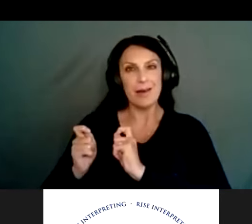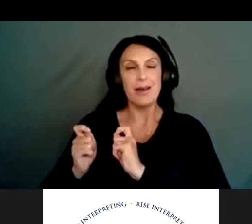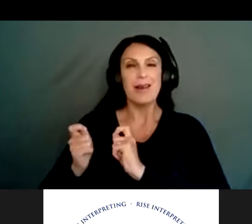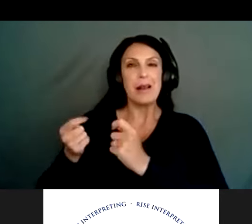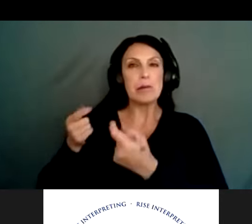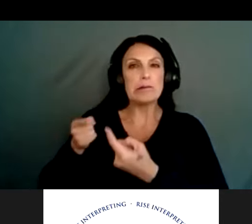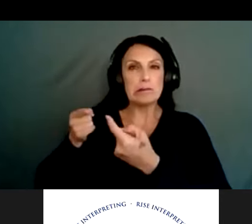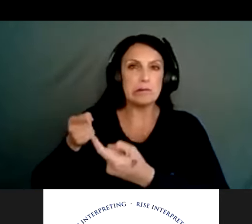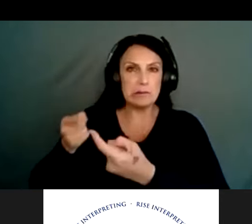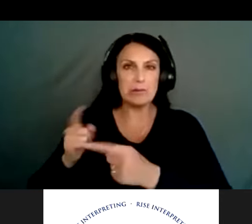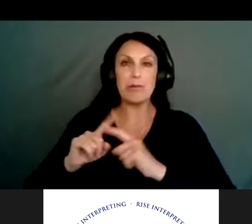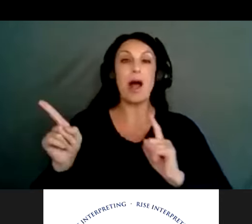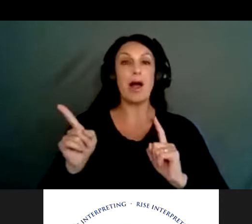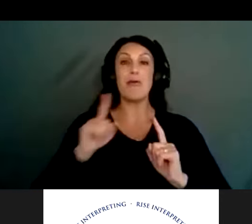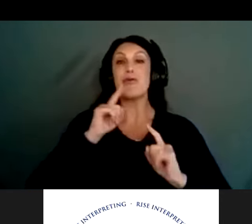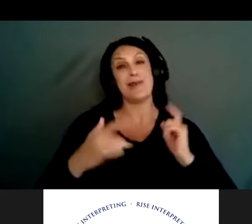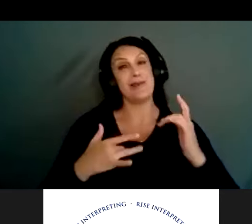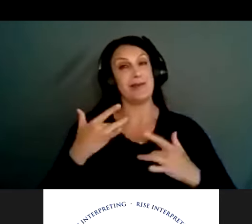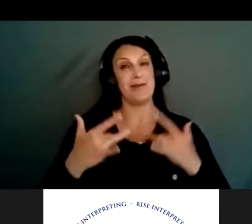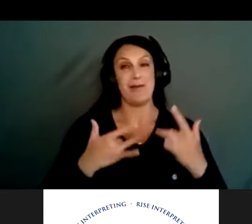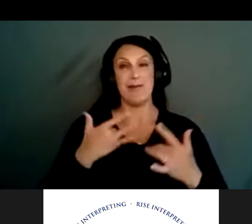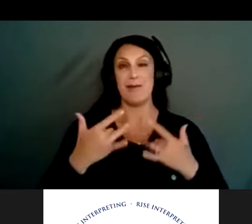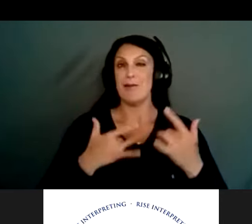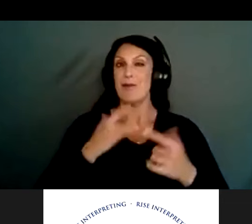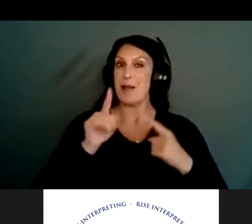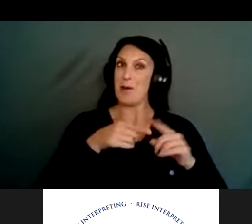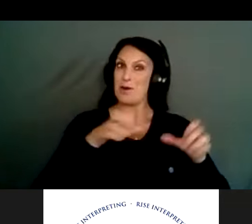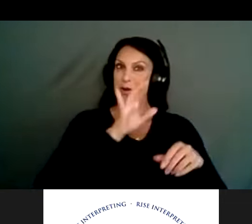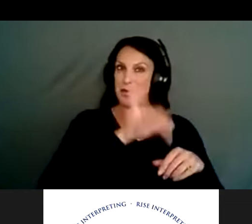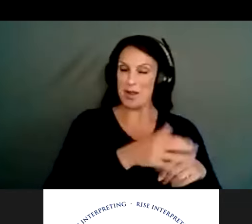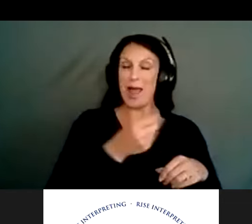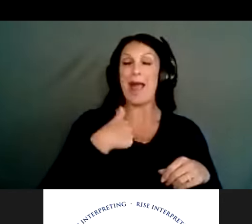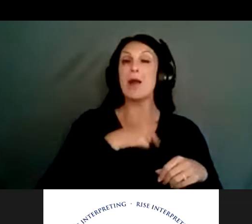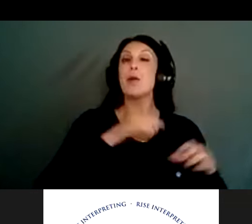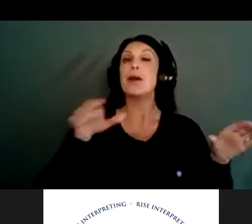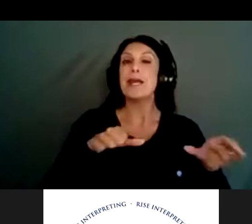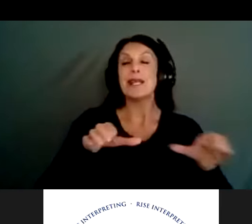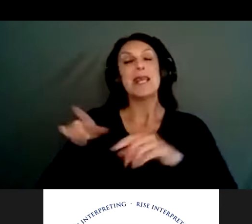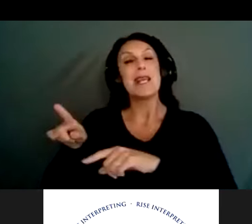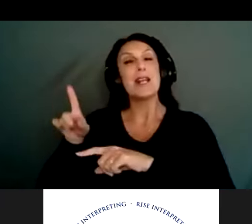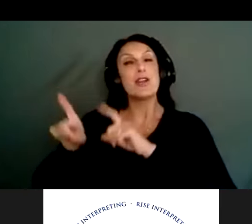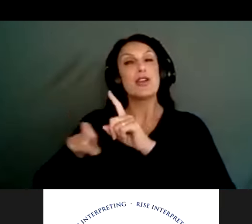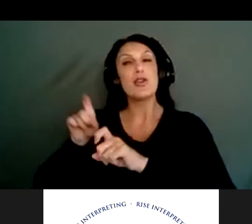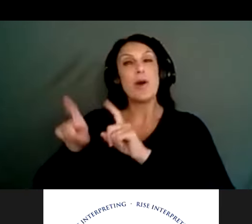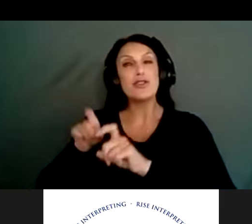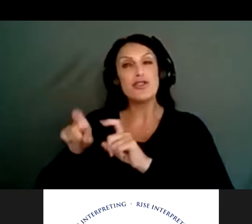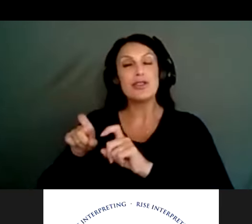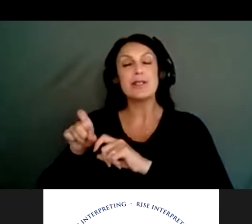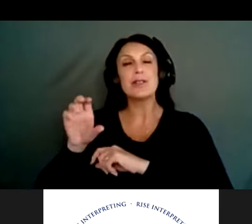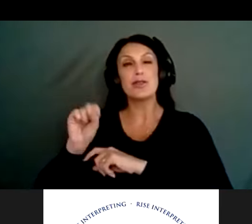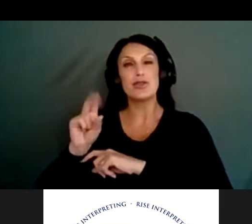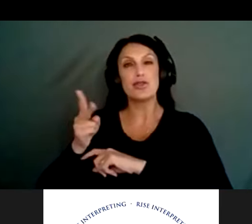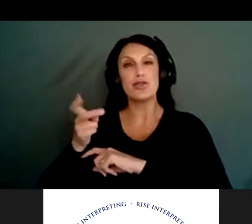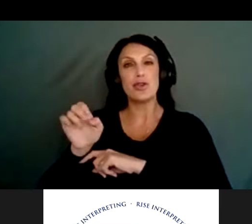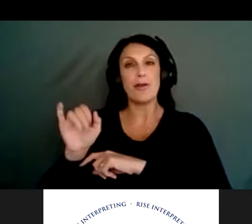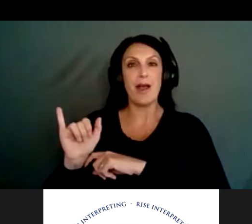us, but we're really excited about that. We're also did a survey for the older adults because we want to see how we can get